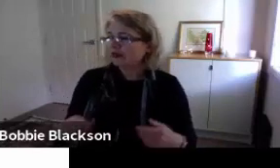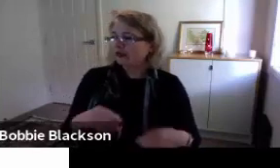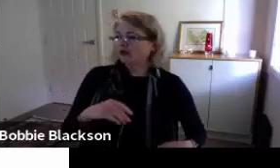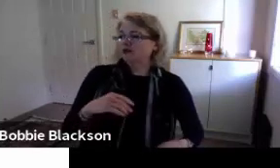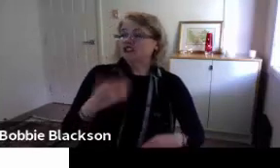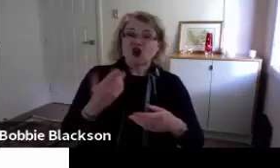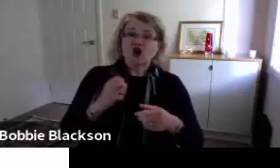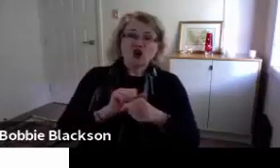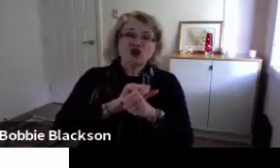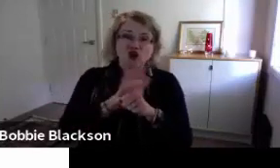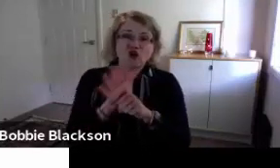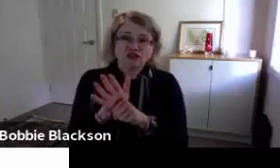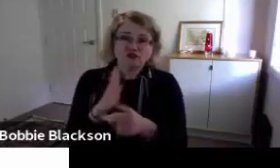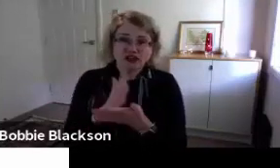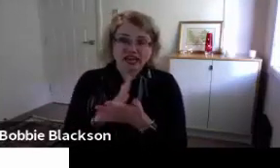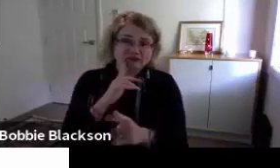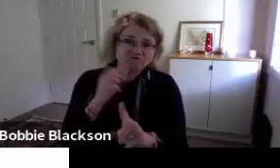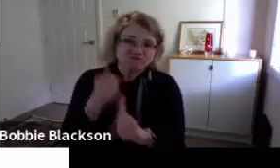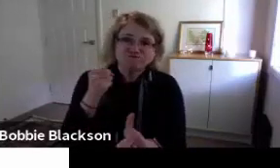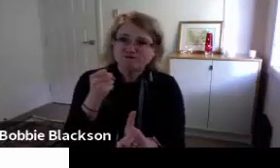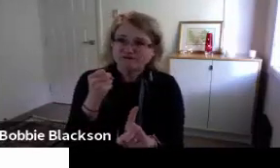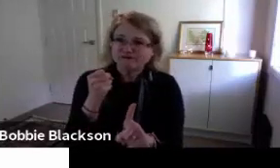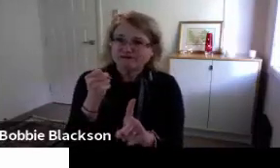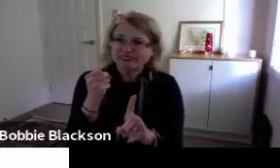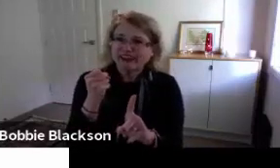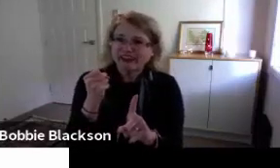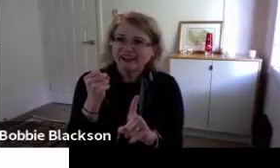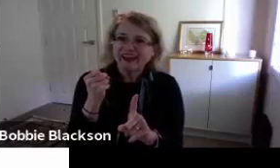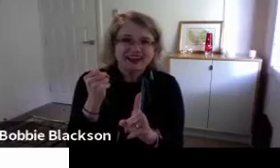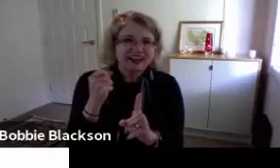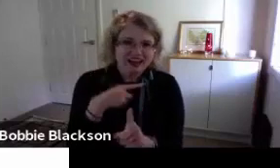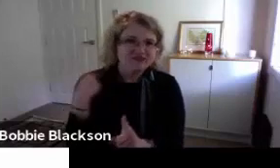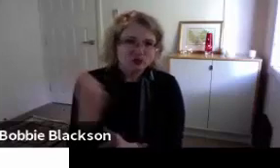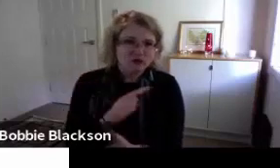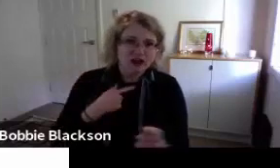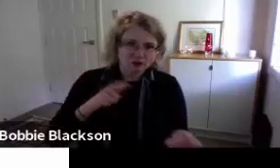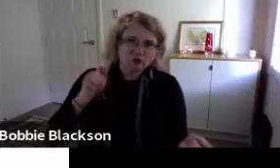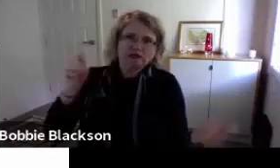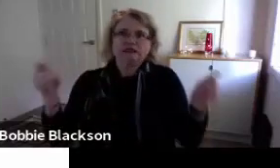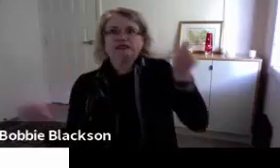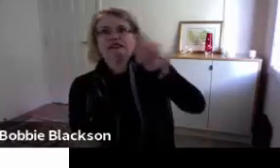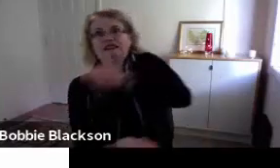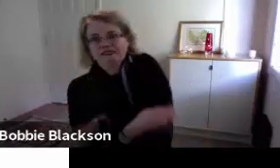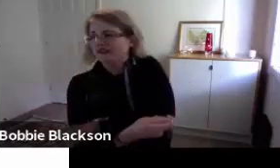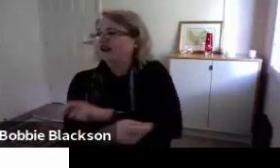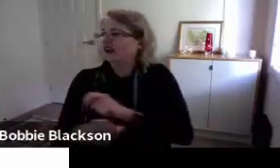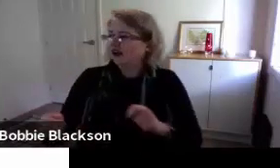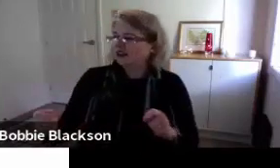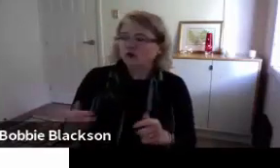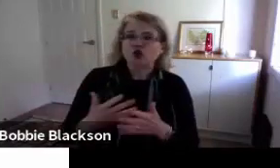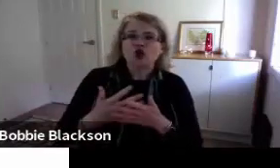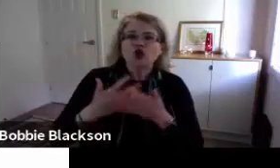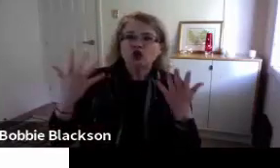interpreters in the real world of employment. So COVID-19, as we all know, has been a significant impact.